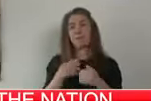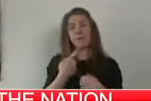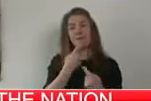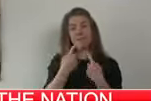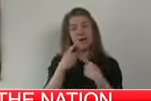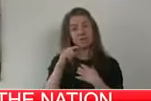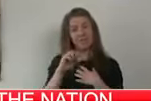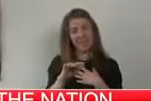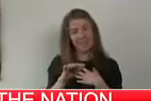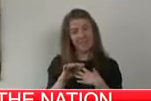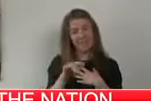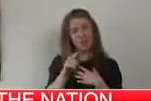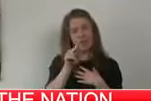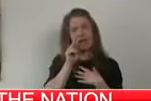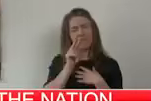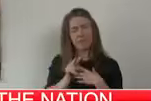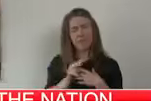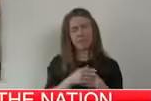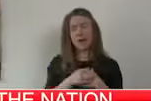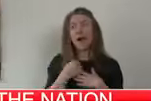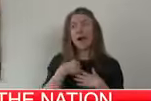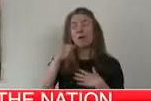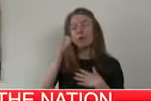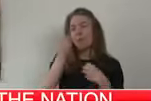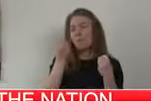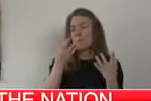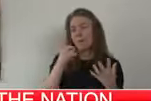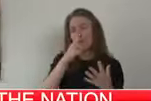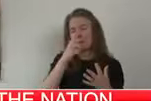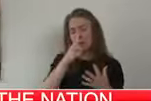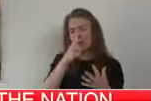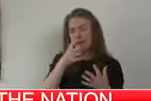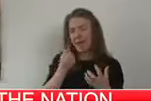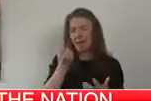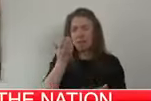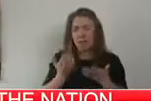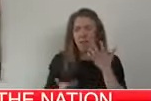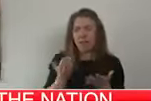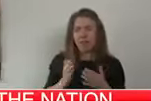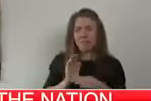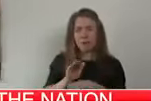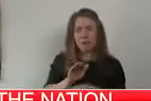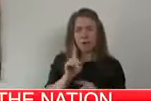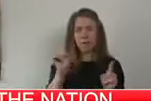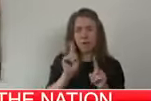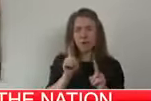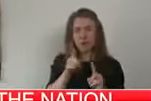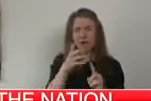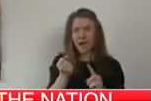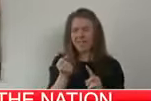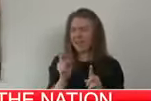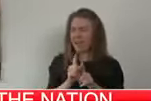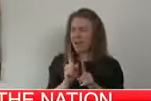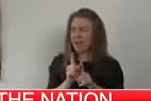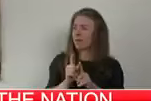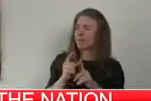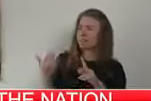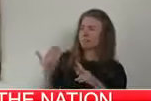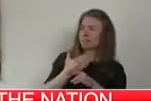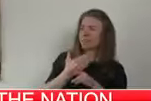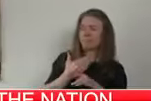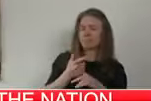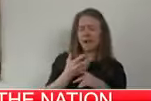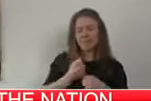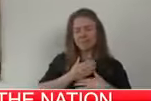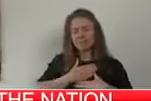then, I know this current situation is causing huge disruption and uncertainty, and right now I cannot tell you when that will